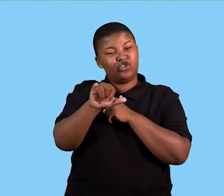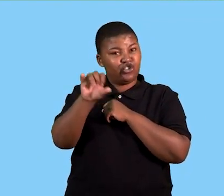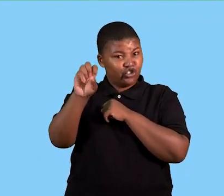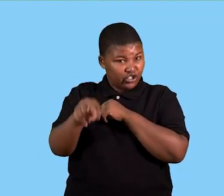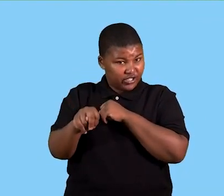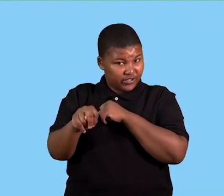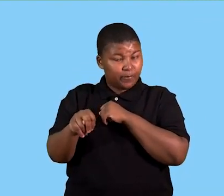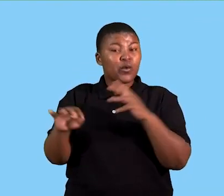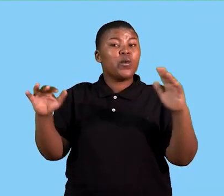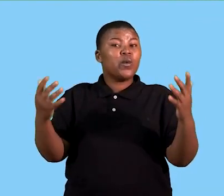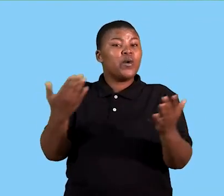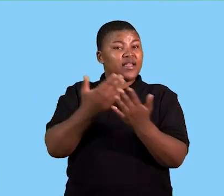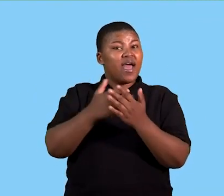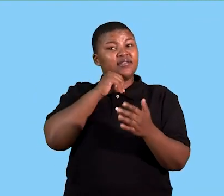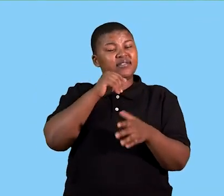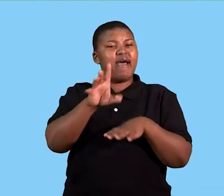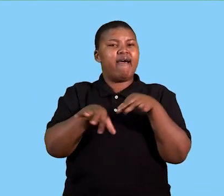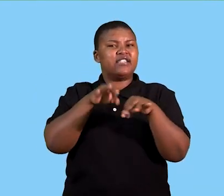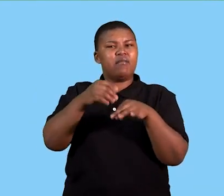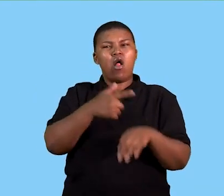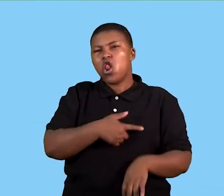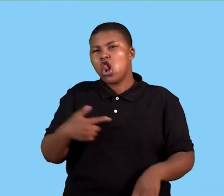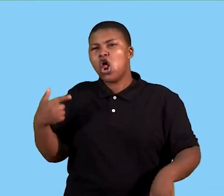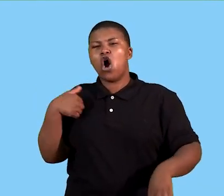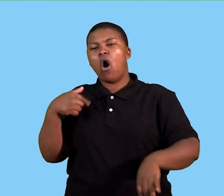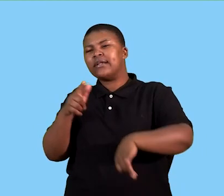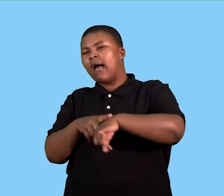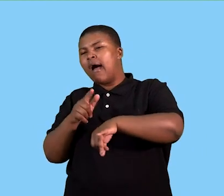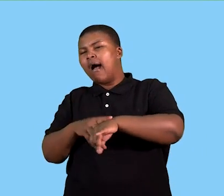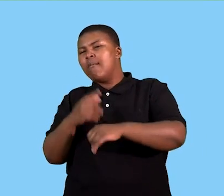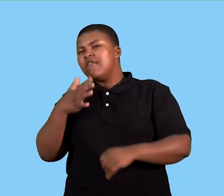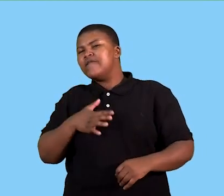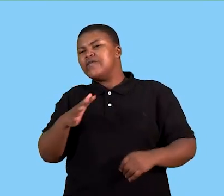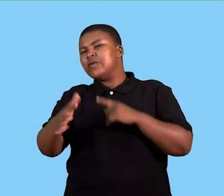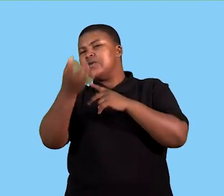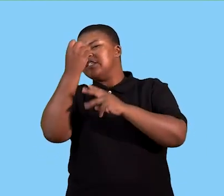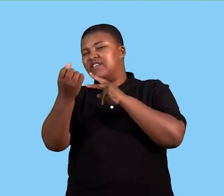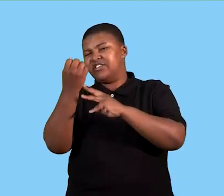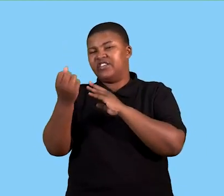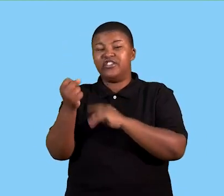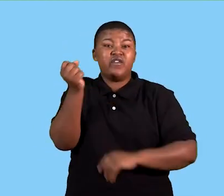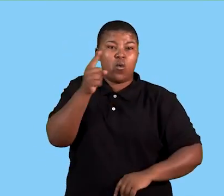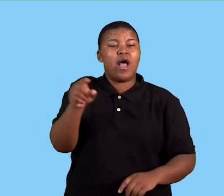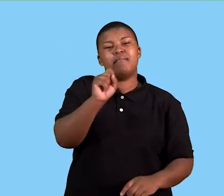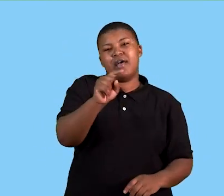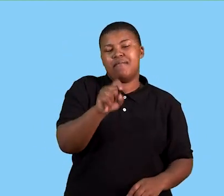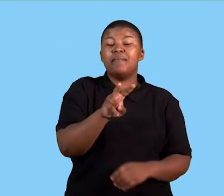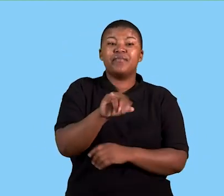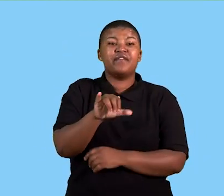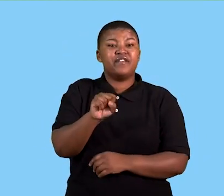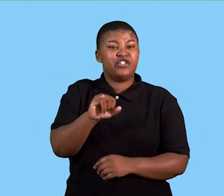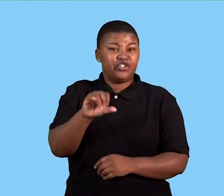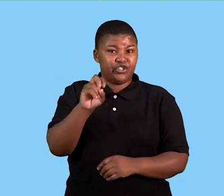describes the long-term goal of the business, what the business wants to achieve in the long run. The